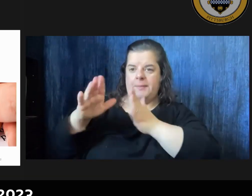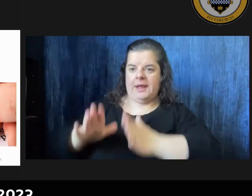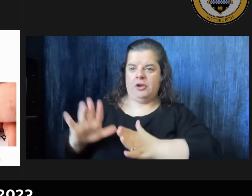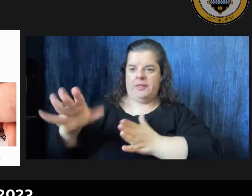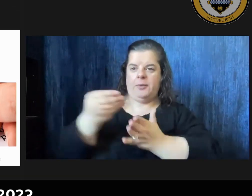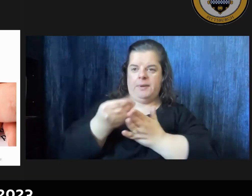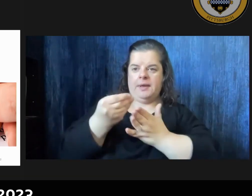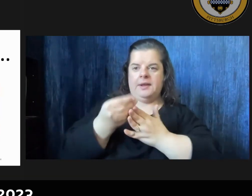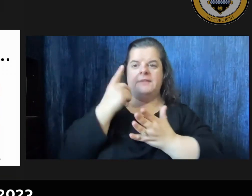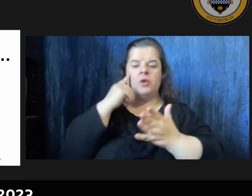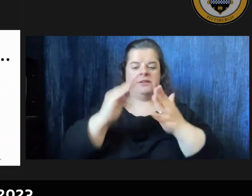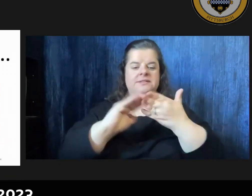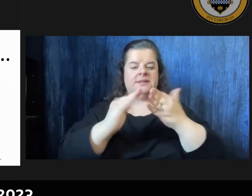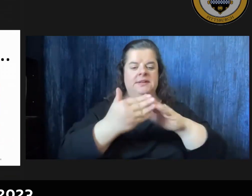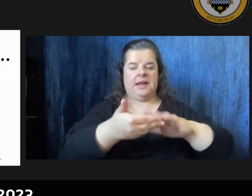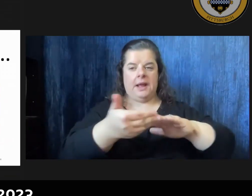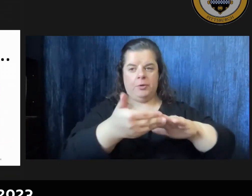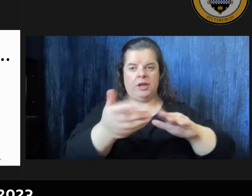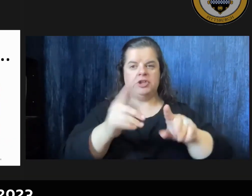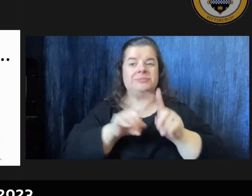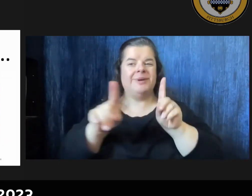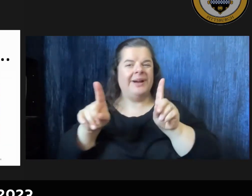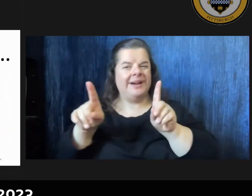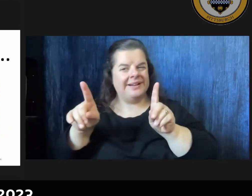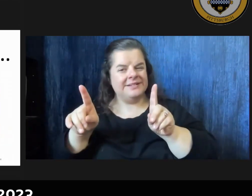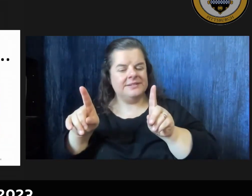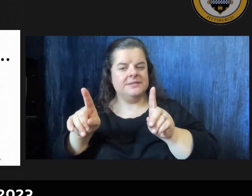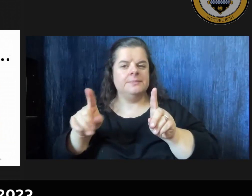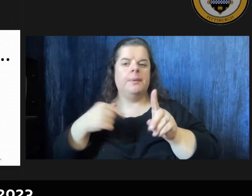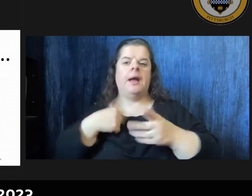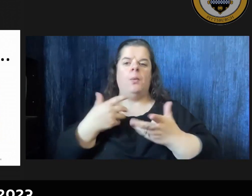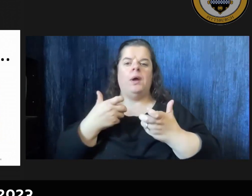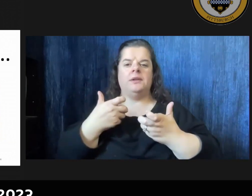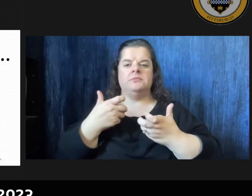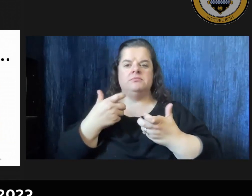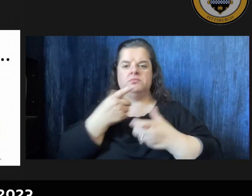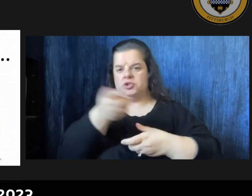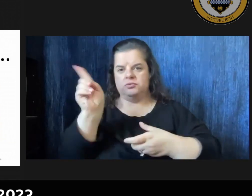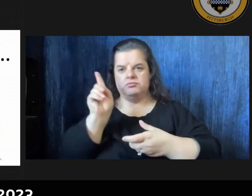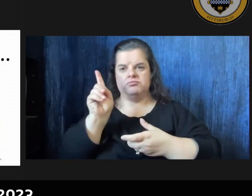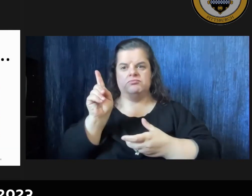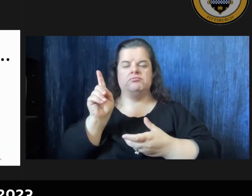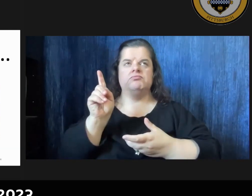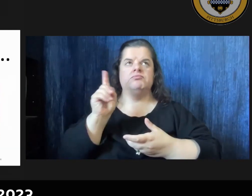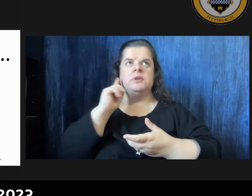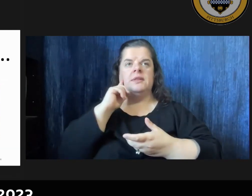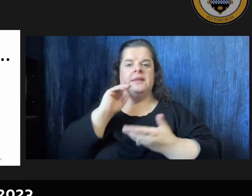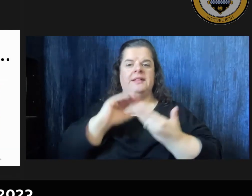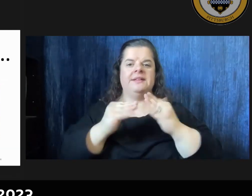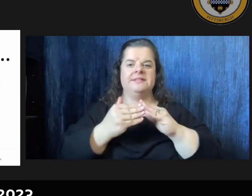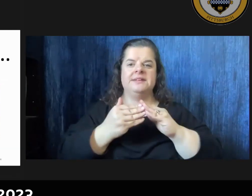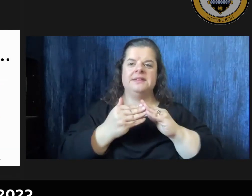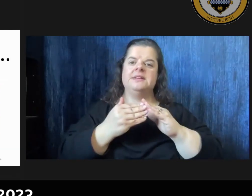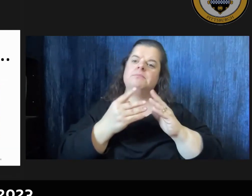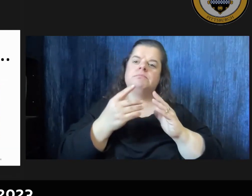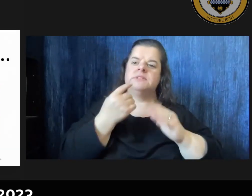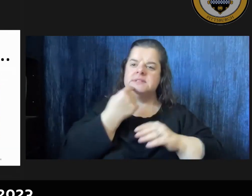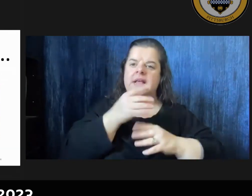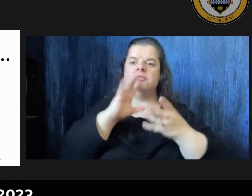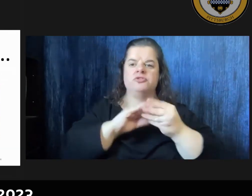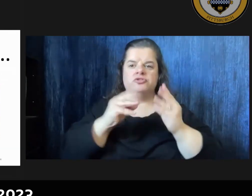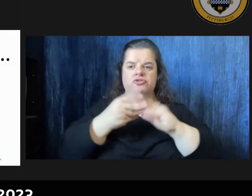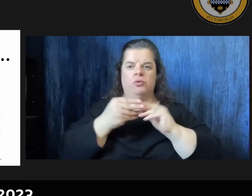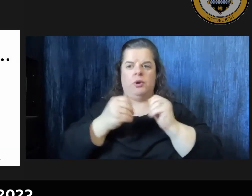but i like to think that the city um tells a story with its